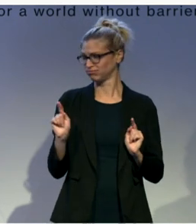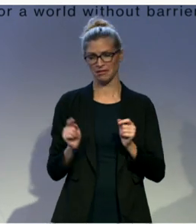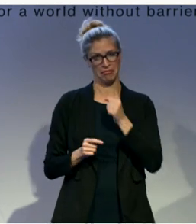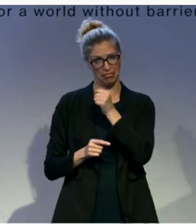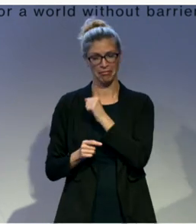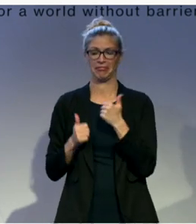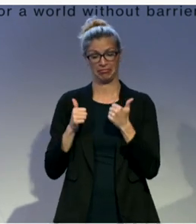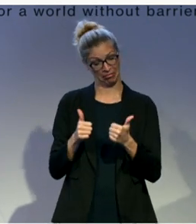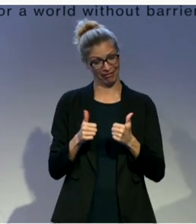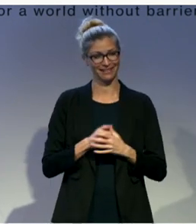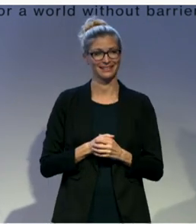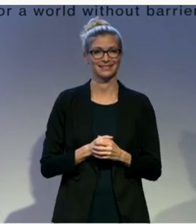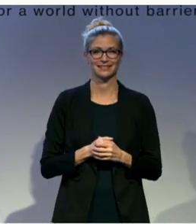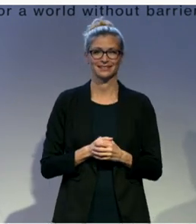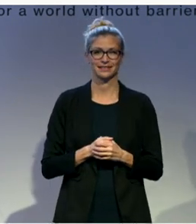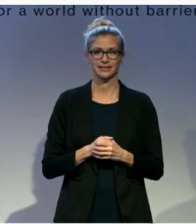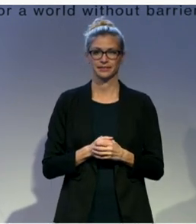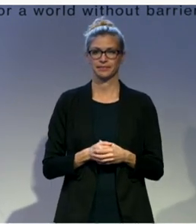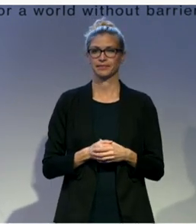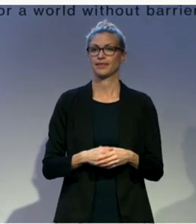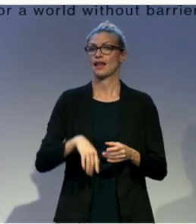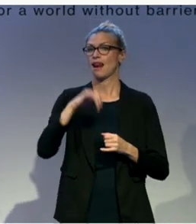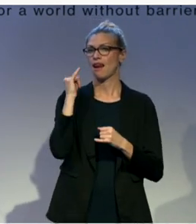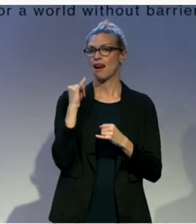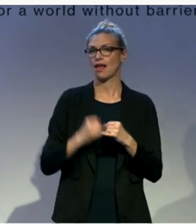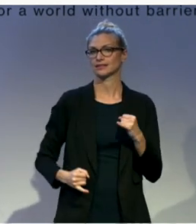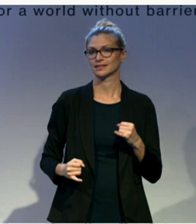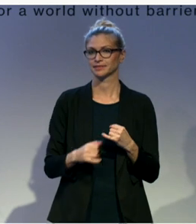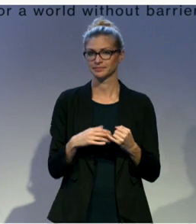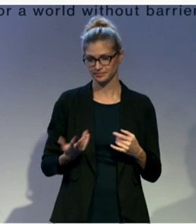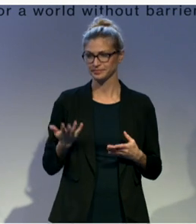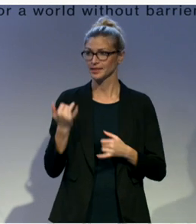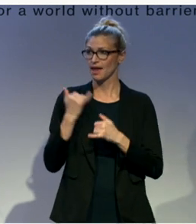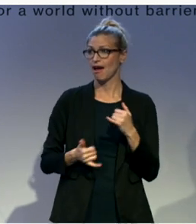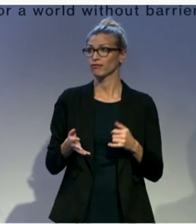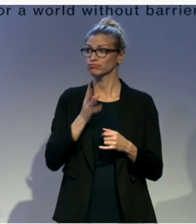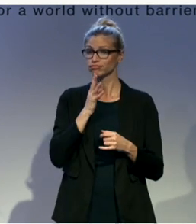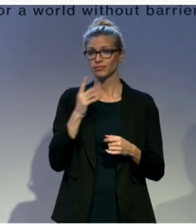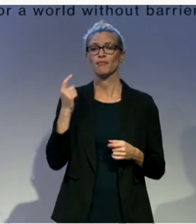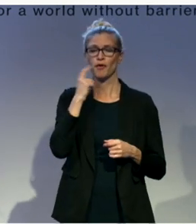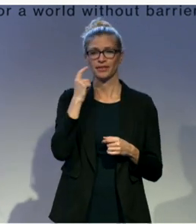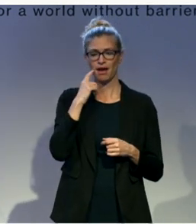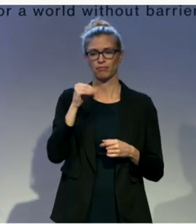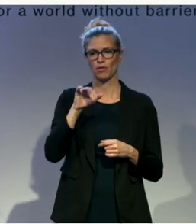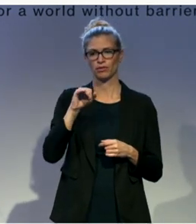last but not least speaker, Monica Haider, manager director of